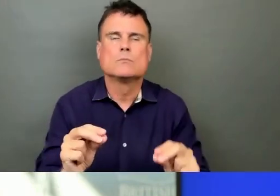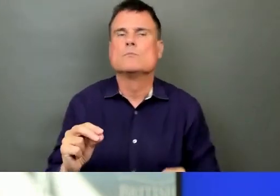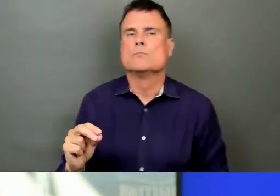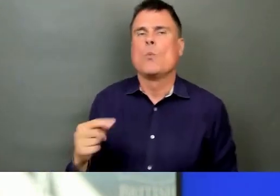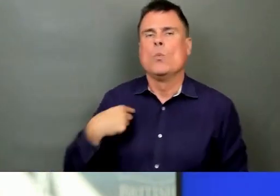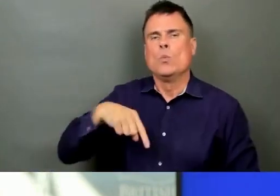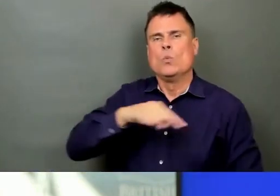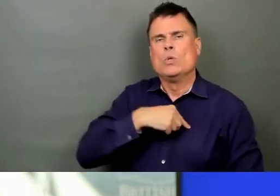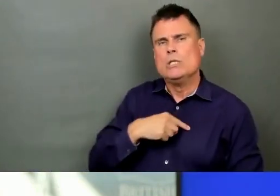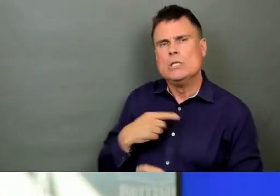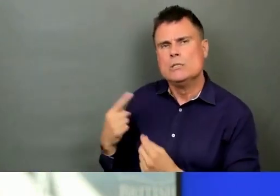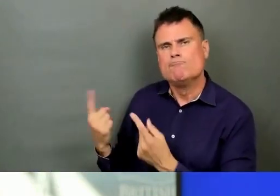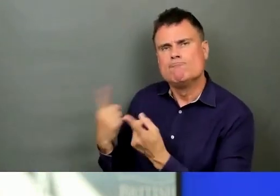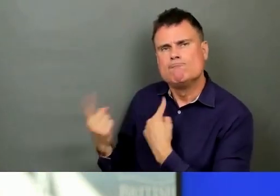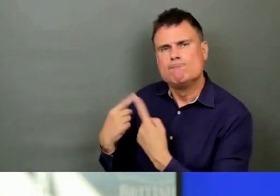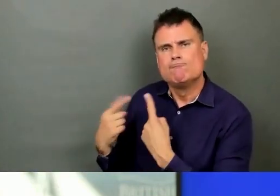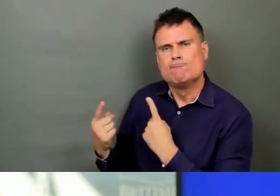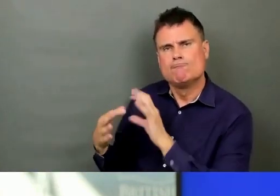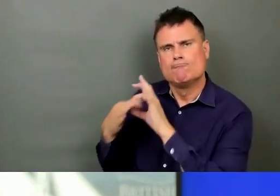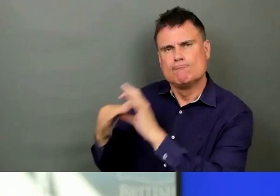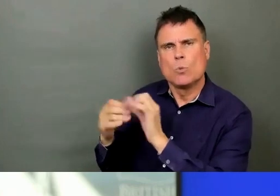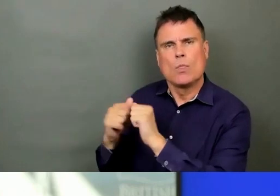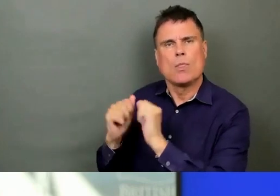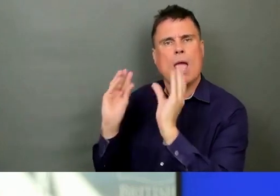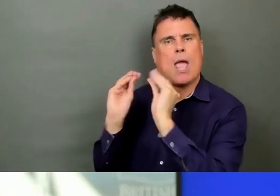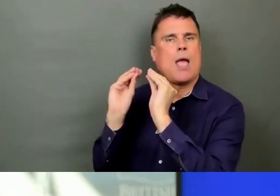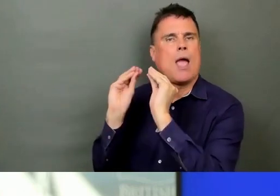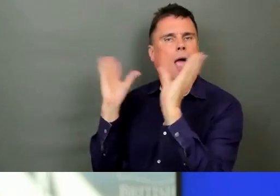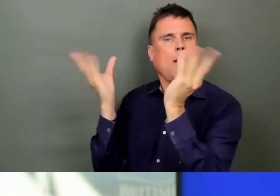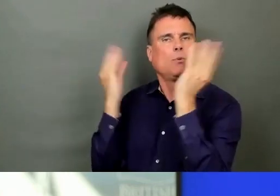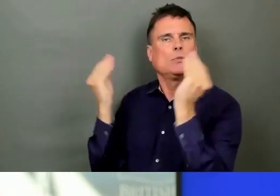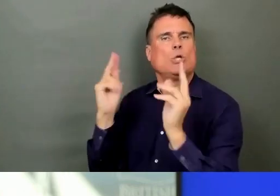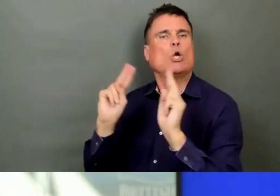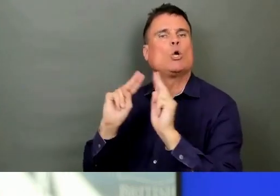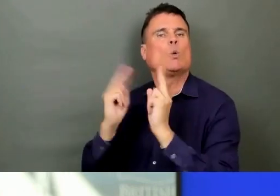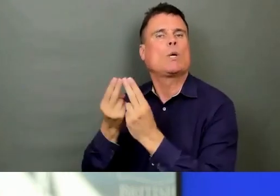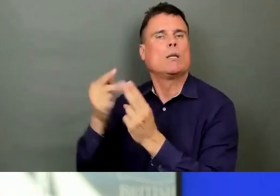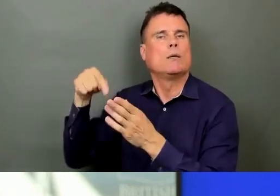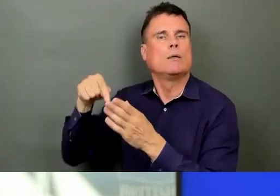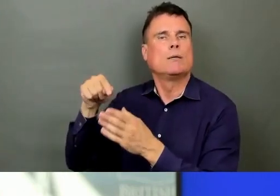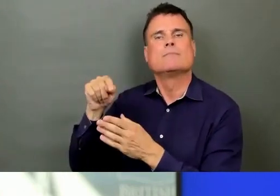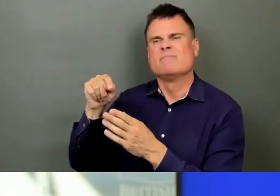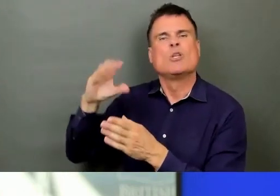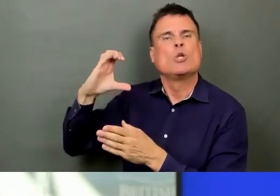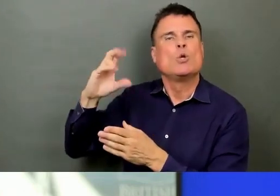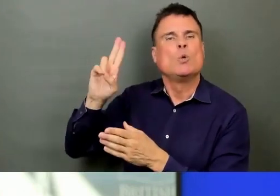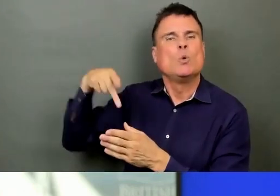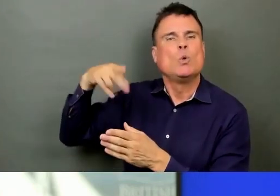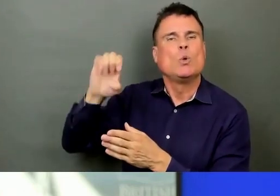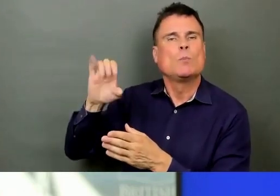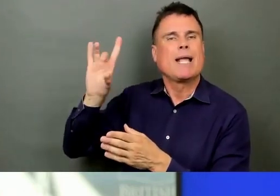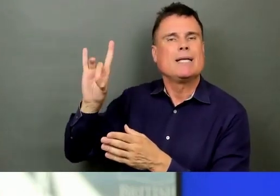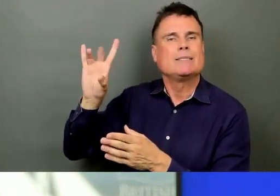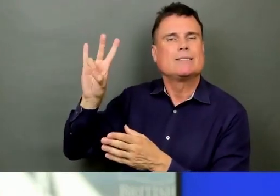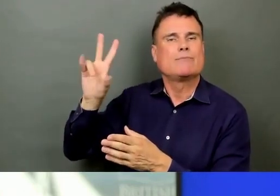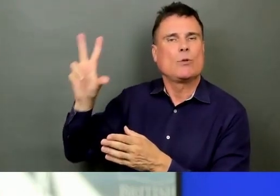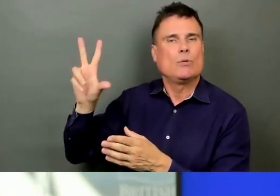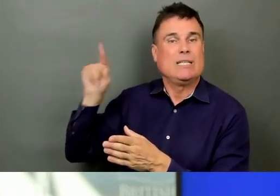adequate staff, supported staff in the field. In addition to that, we are taking steps to support our staff